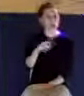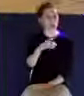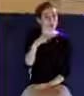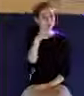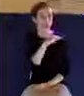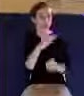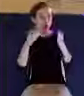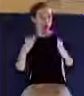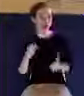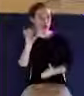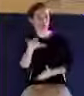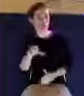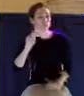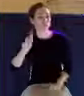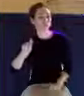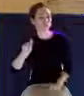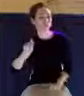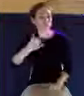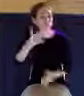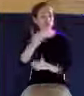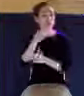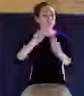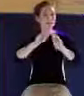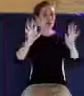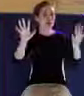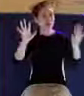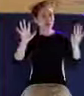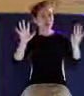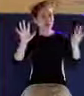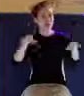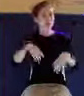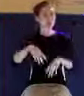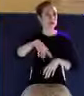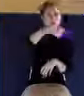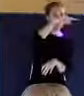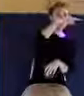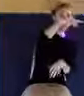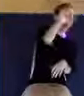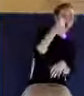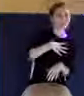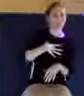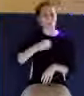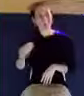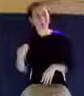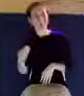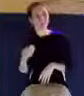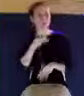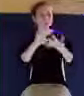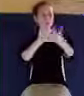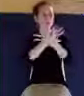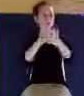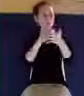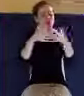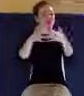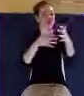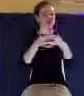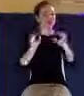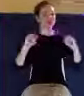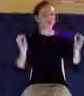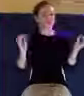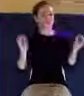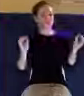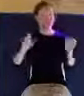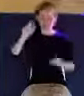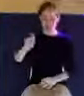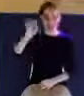John's pretty clear. He's very black or white, no gray area. If you know him, you're going to keep his